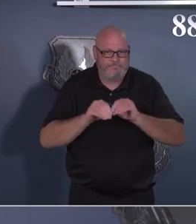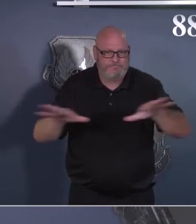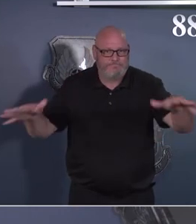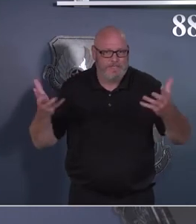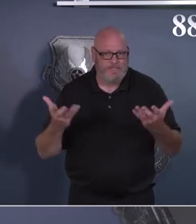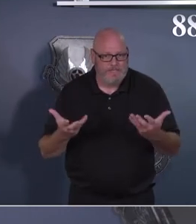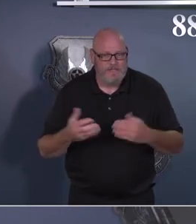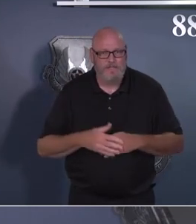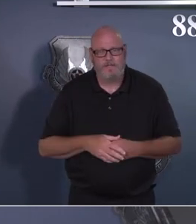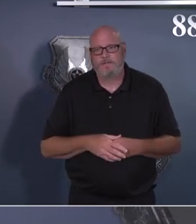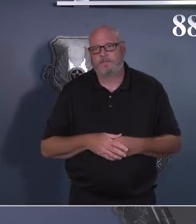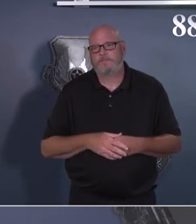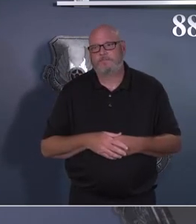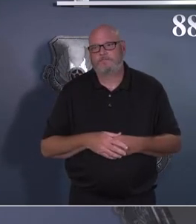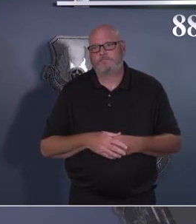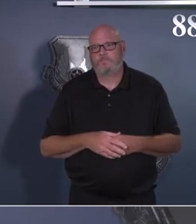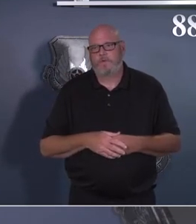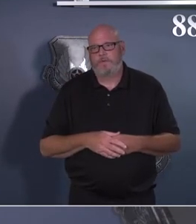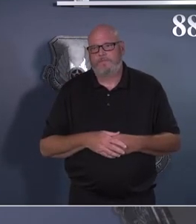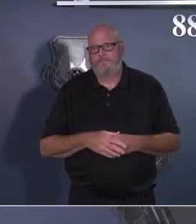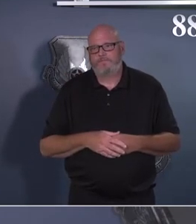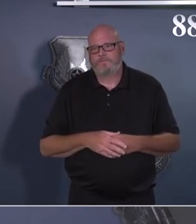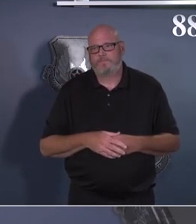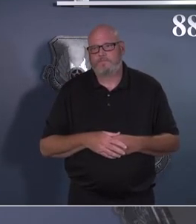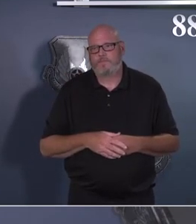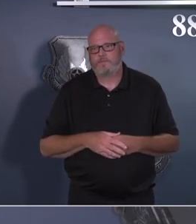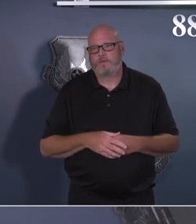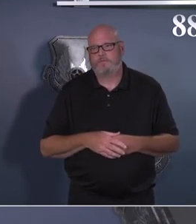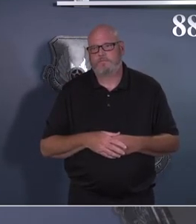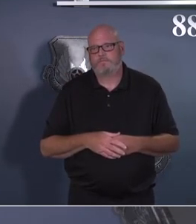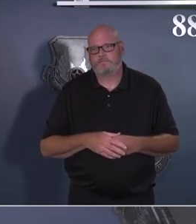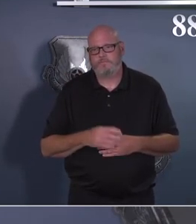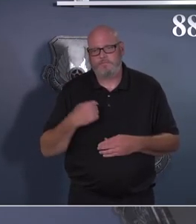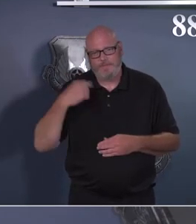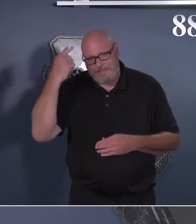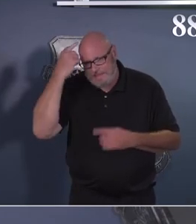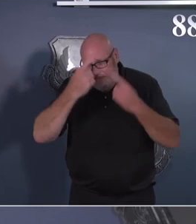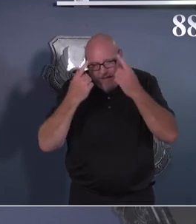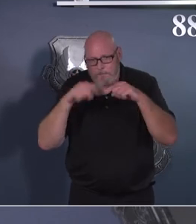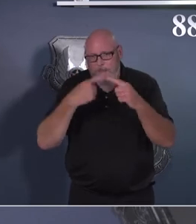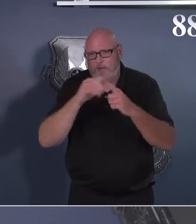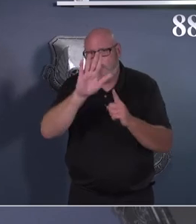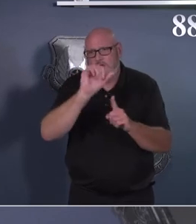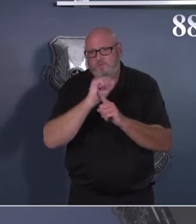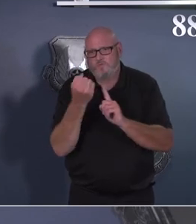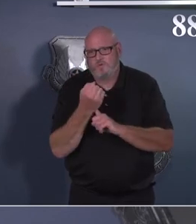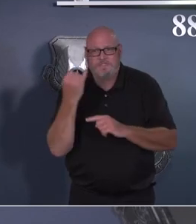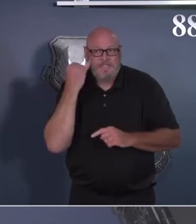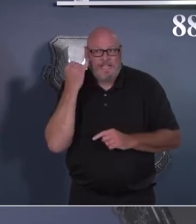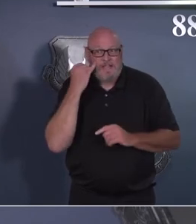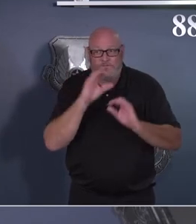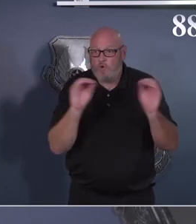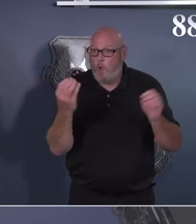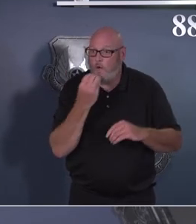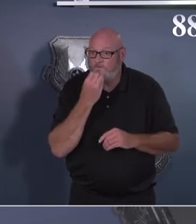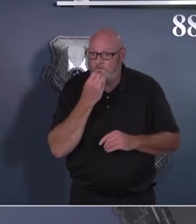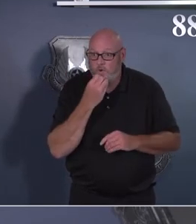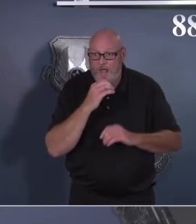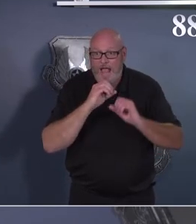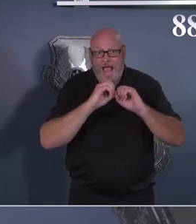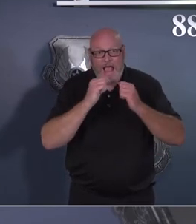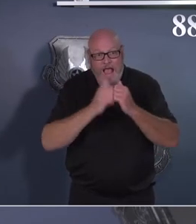that virus. So I would have to look at the parameters around it. But I would say if it was a non-eating event, everybody's wearing mask